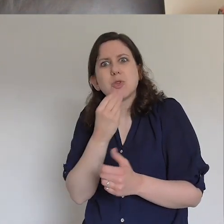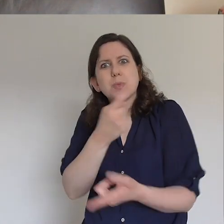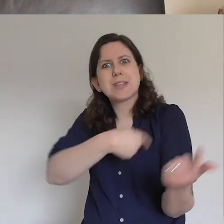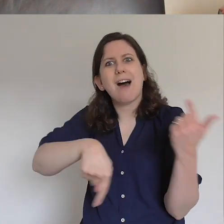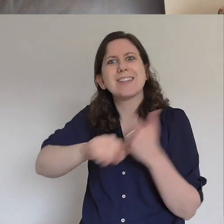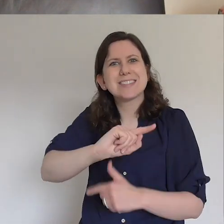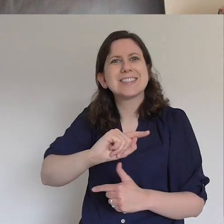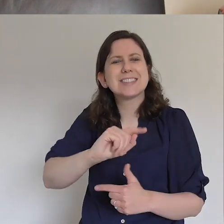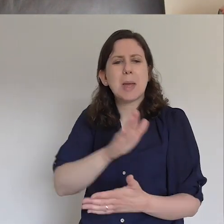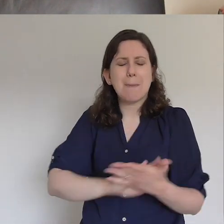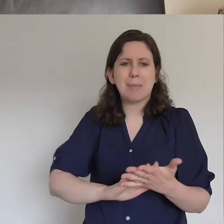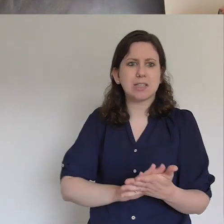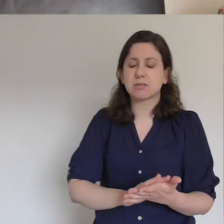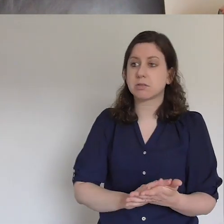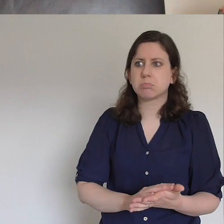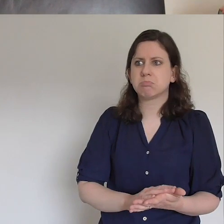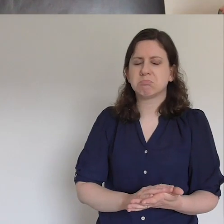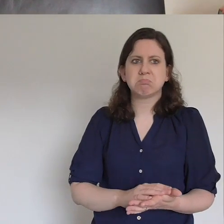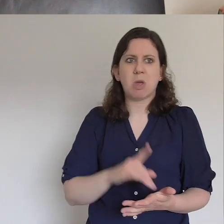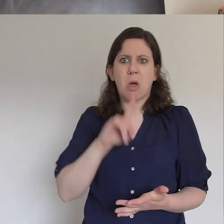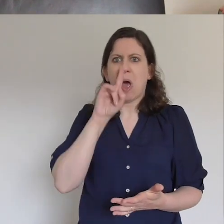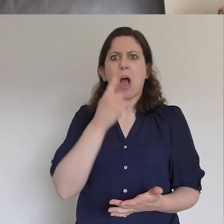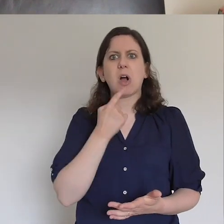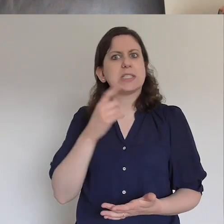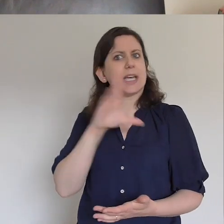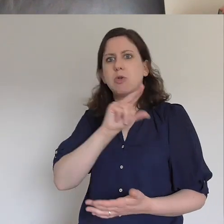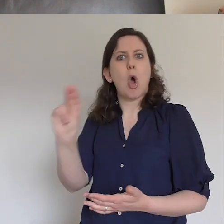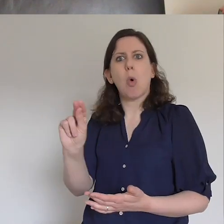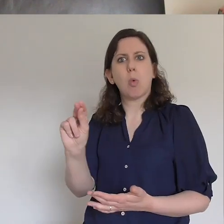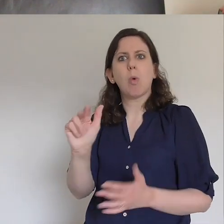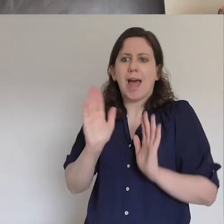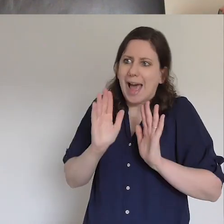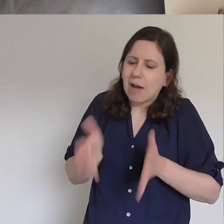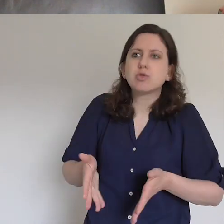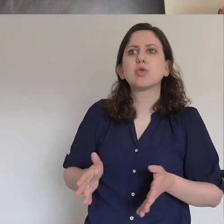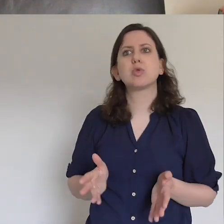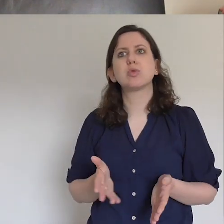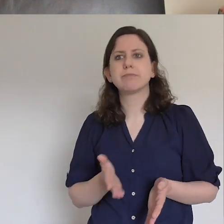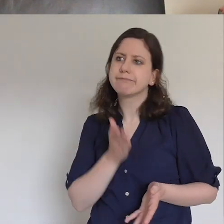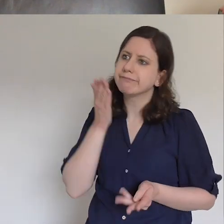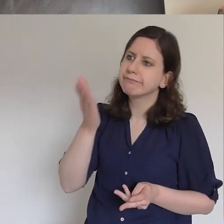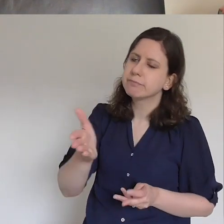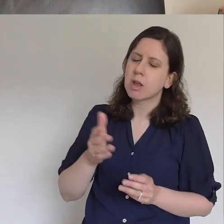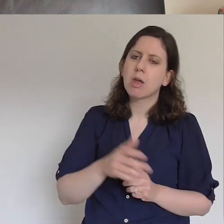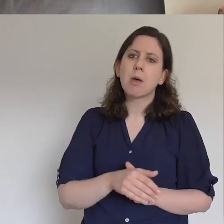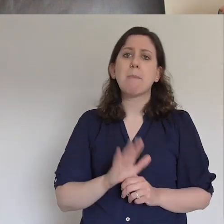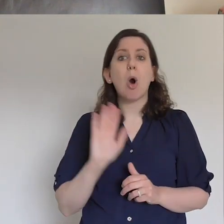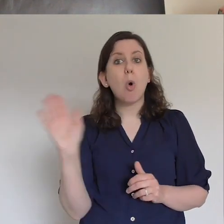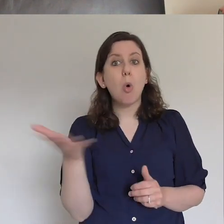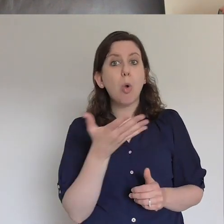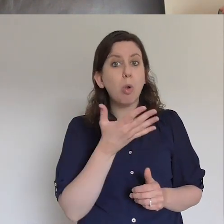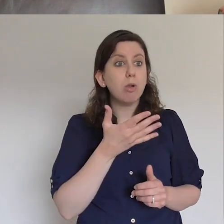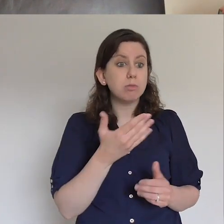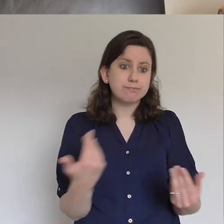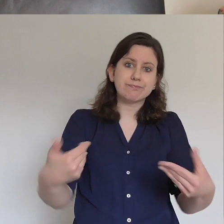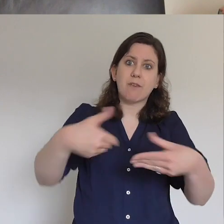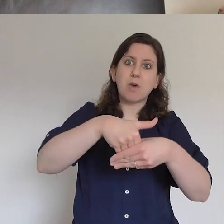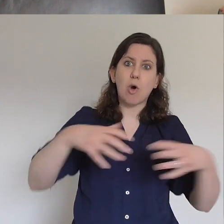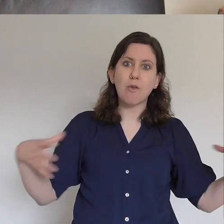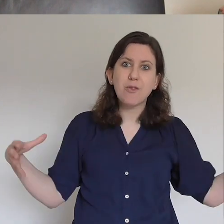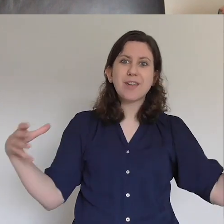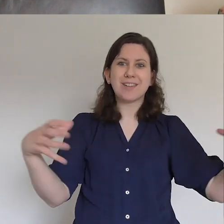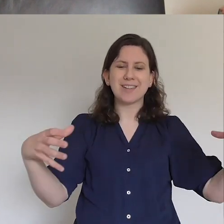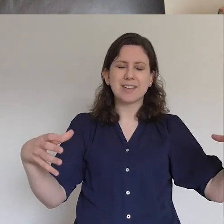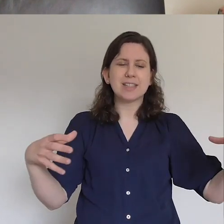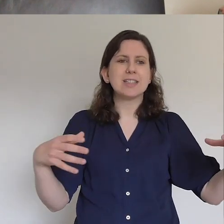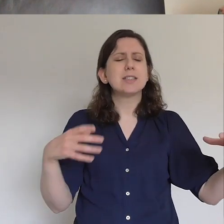therefore had no choice. But I think what it does show as well is all of us have a part to play in sharing. Yeah. You know, there's been a couple of things we've